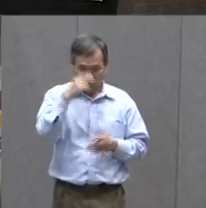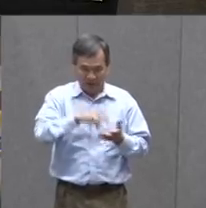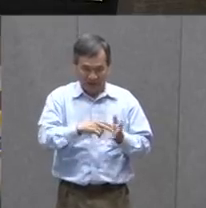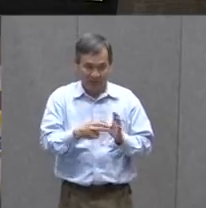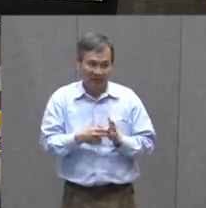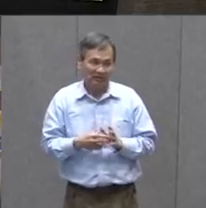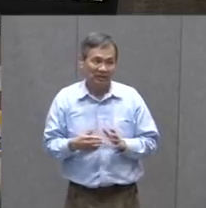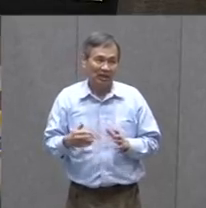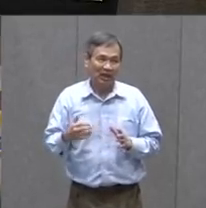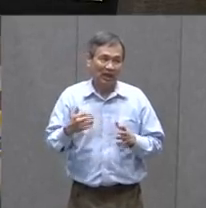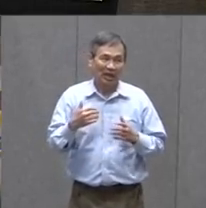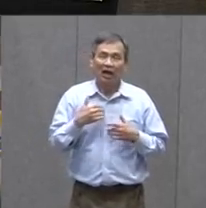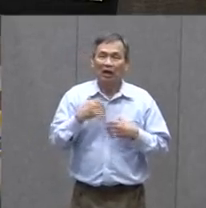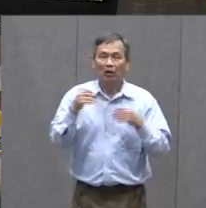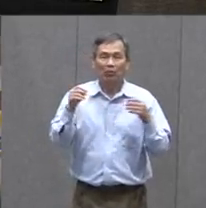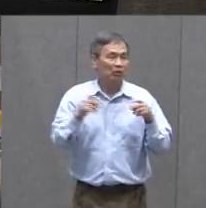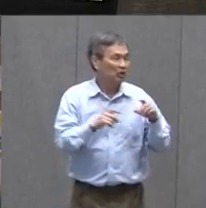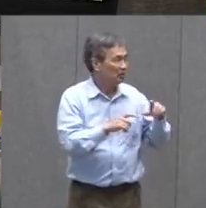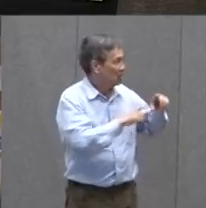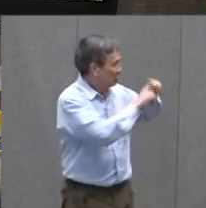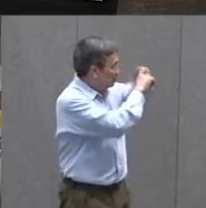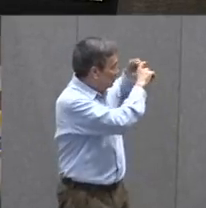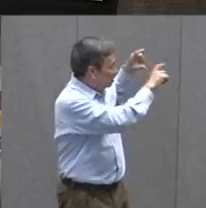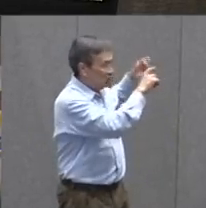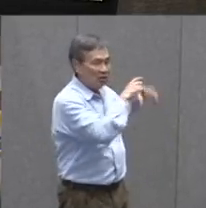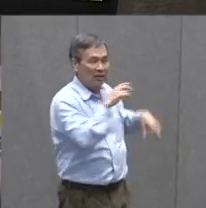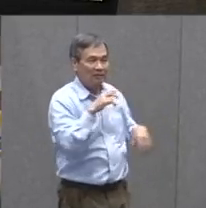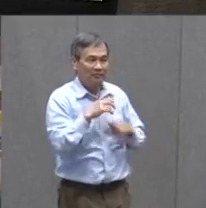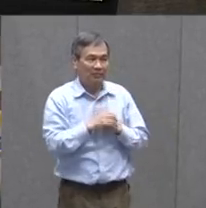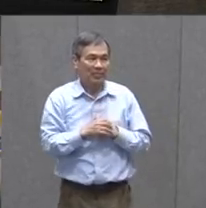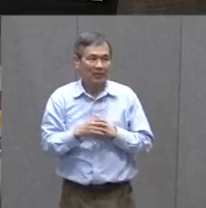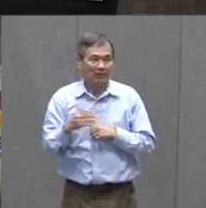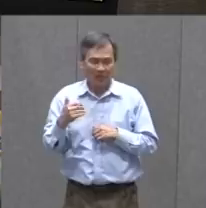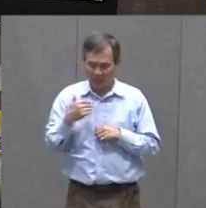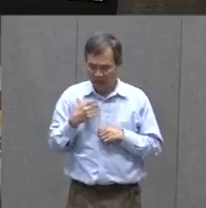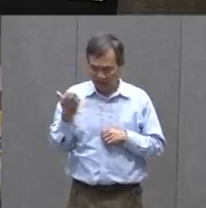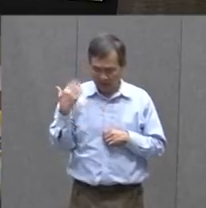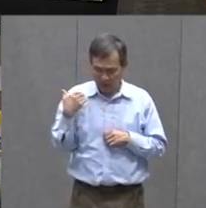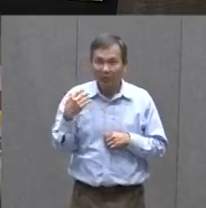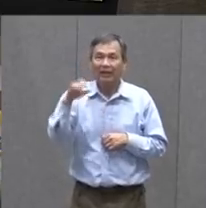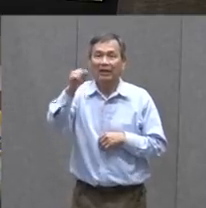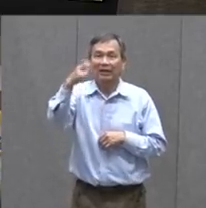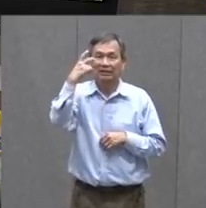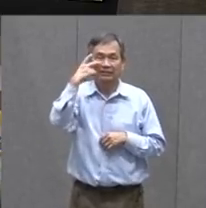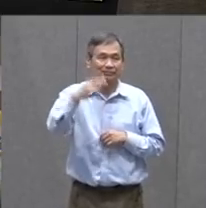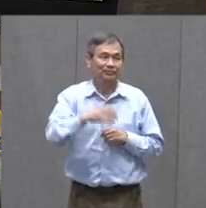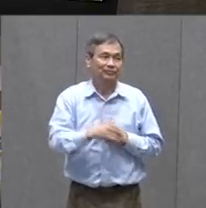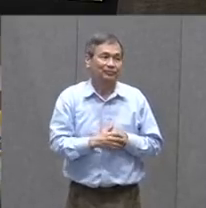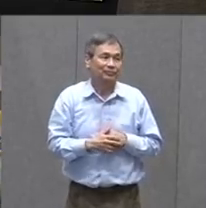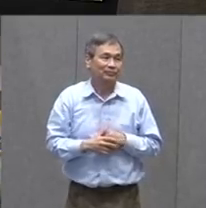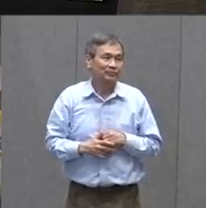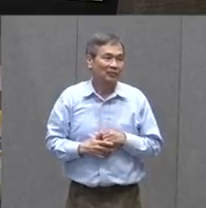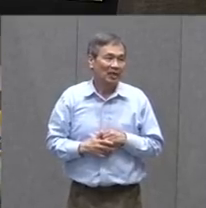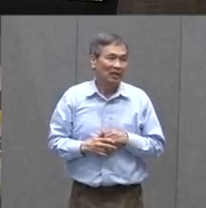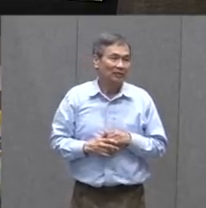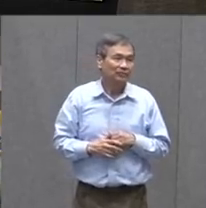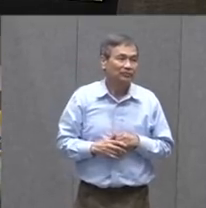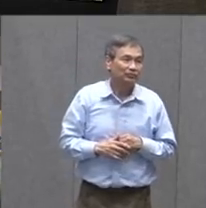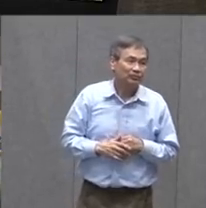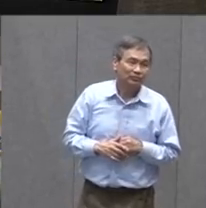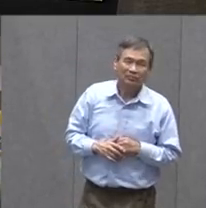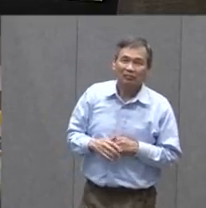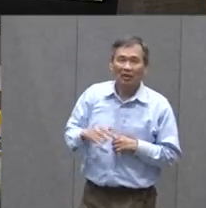Got A Word For It Here We'll Put It Up On The Word Wall We Had One For It Yep There It Is Like In